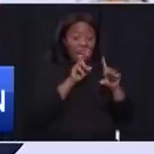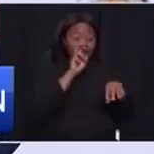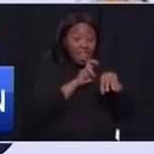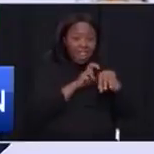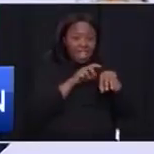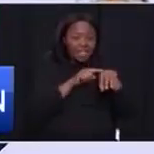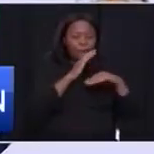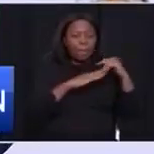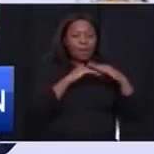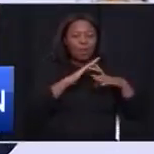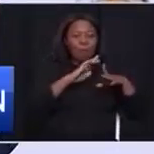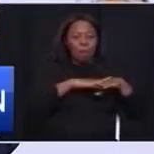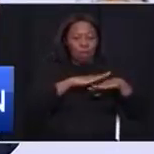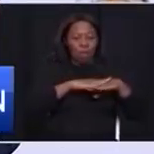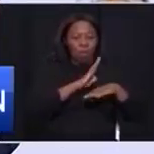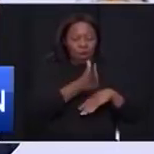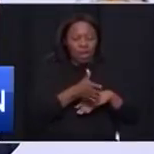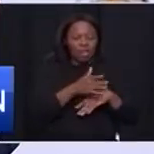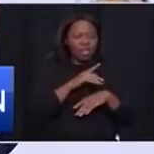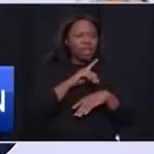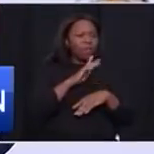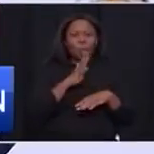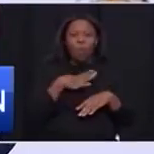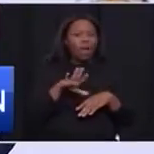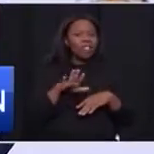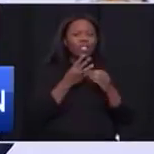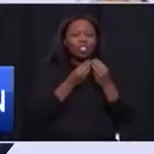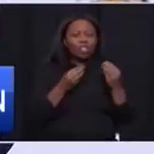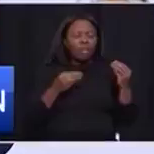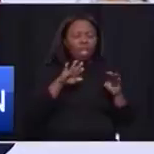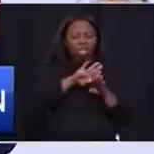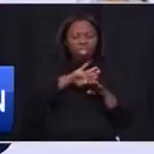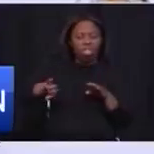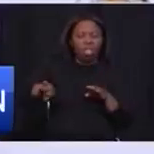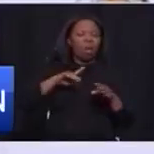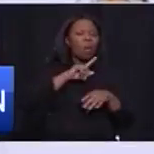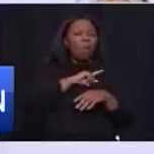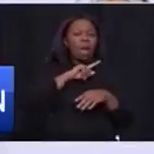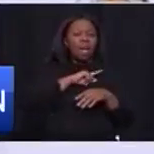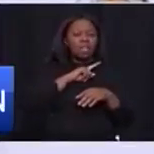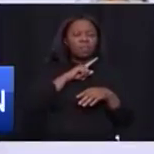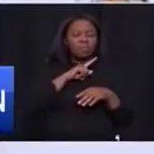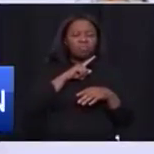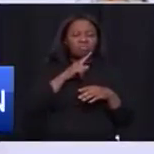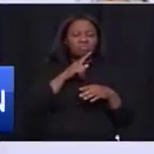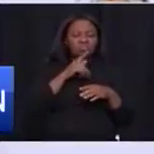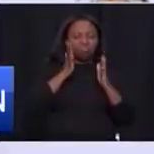learner should be left out because of their background or circumstances of their birth.